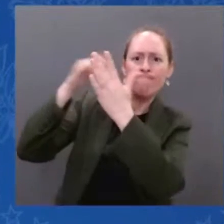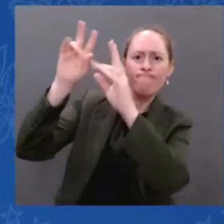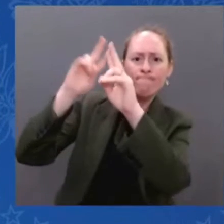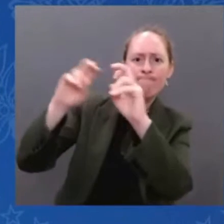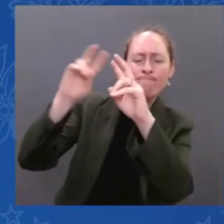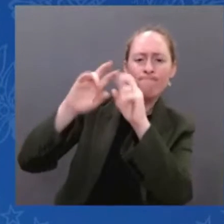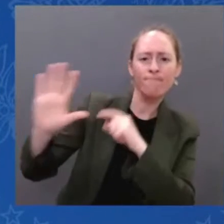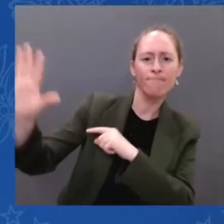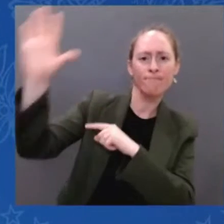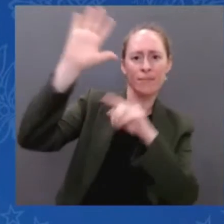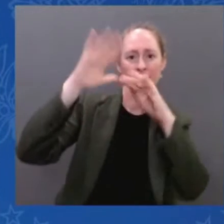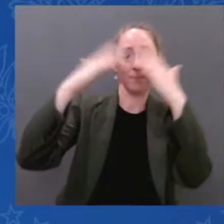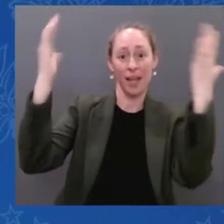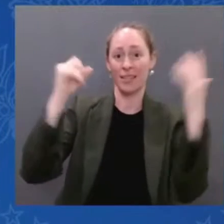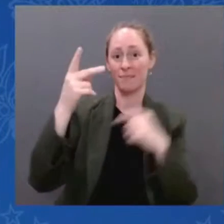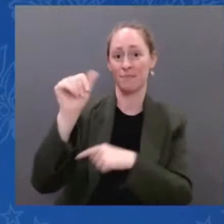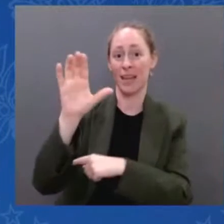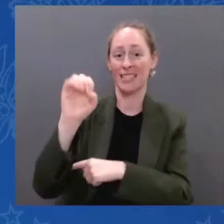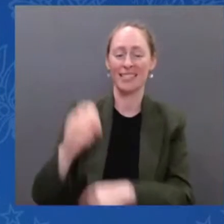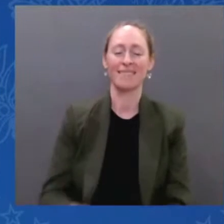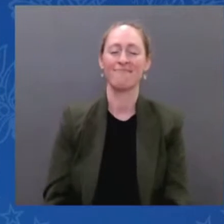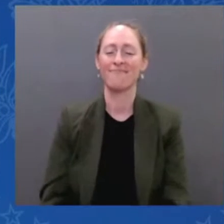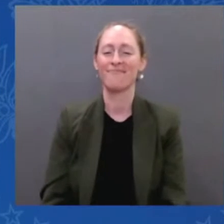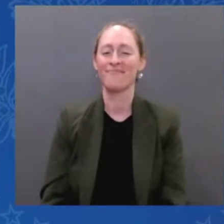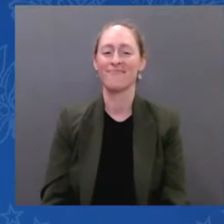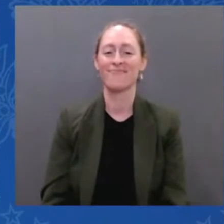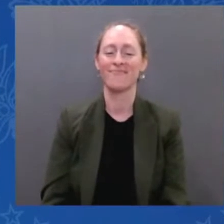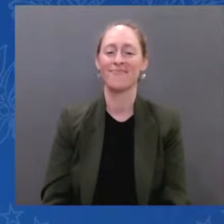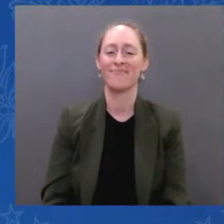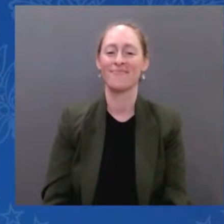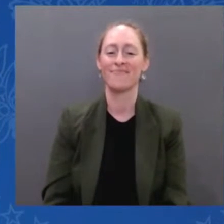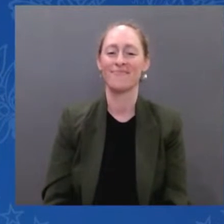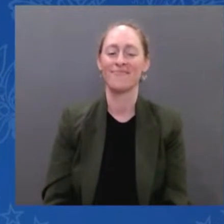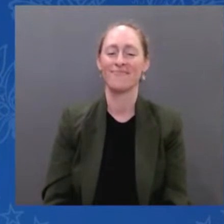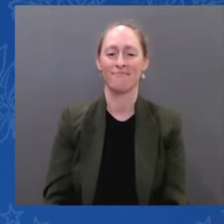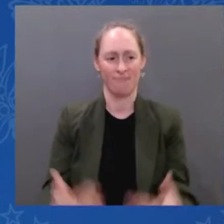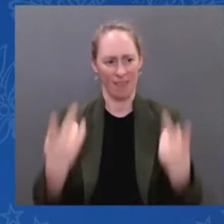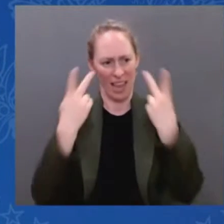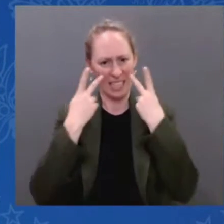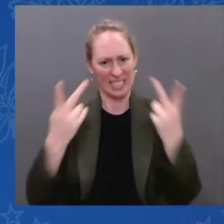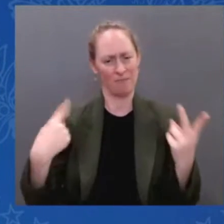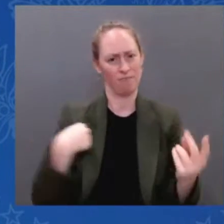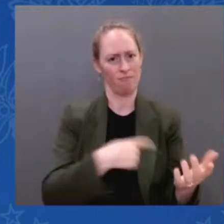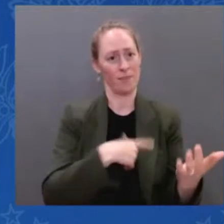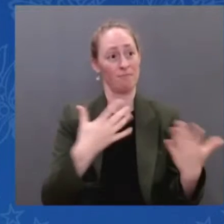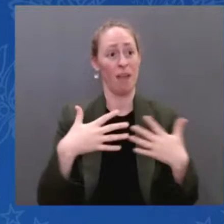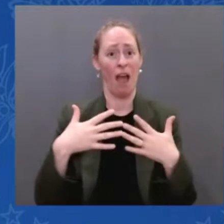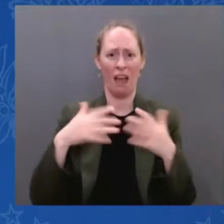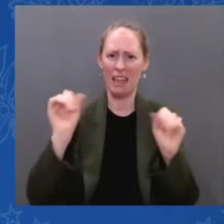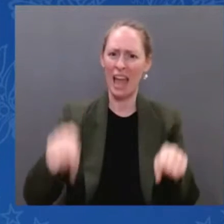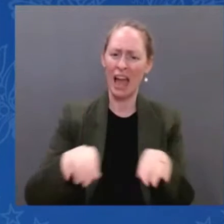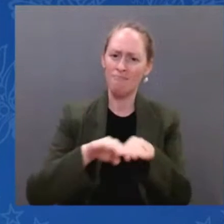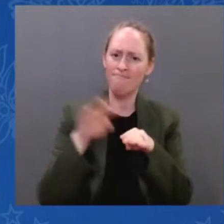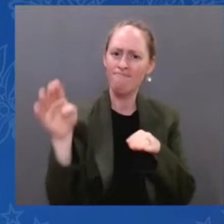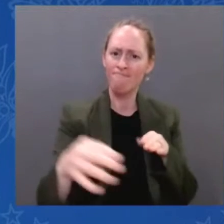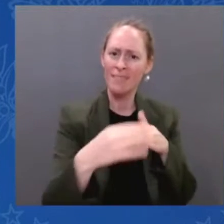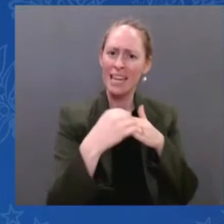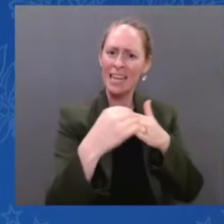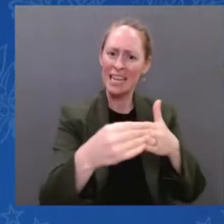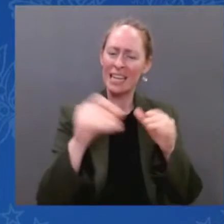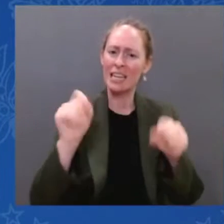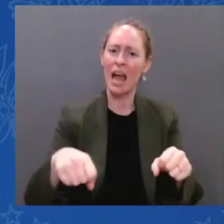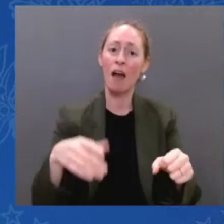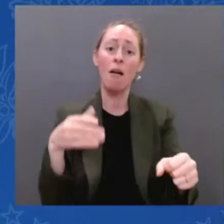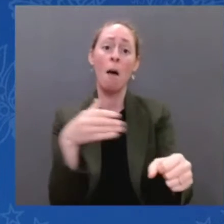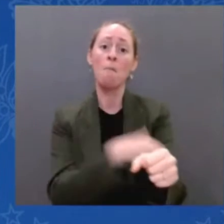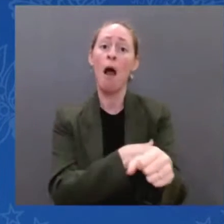how America leads the world, not by the example of our power, but the power of our example. A partnership with others. It